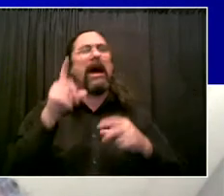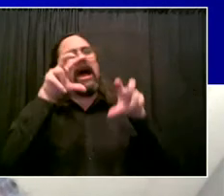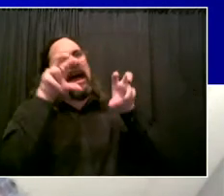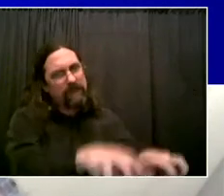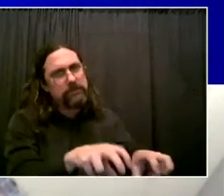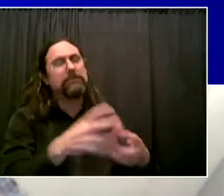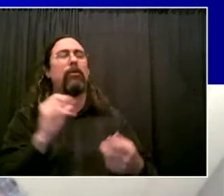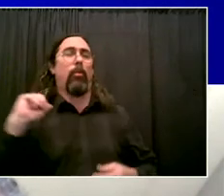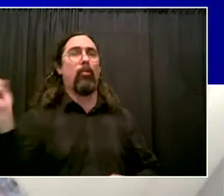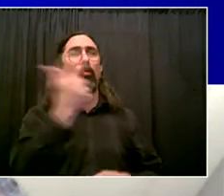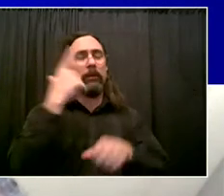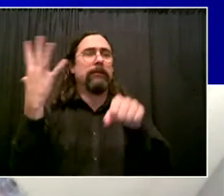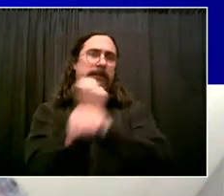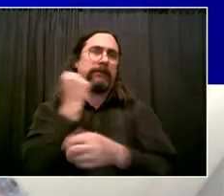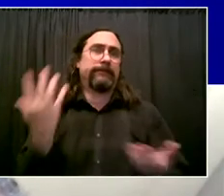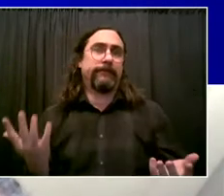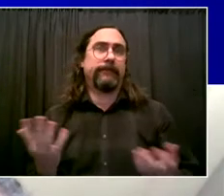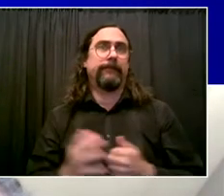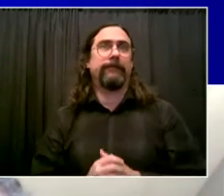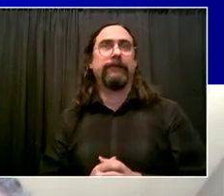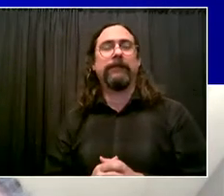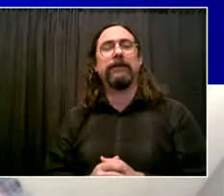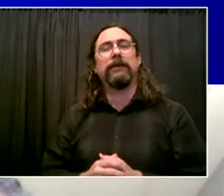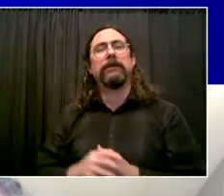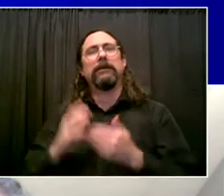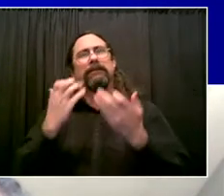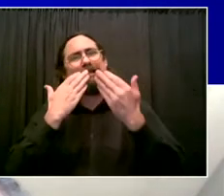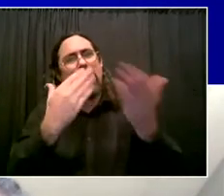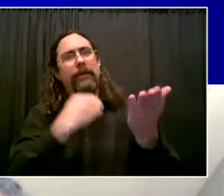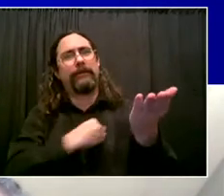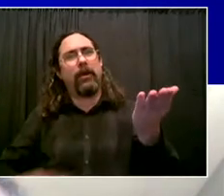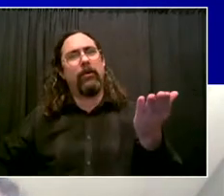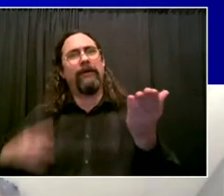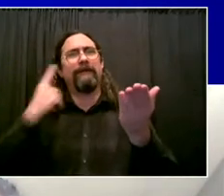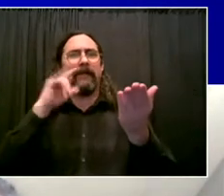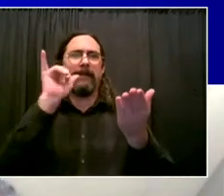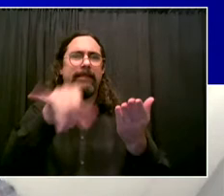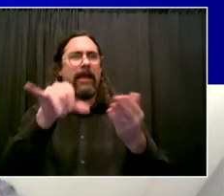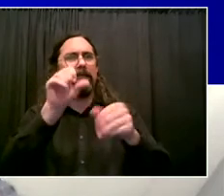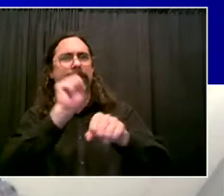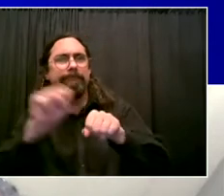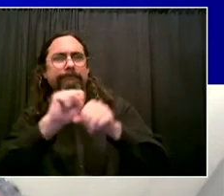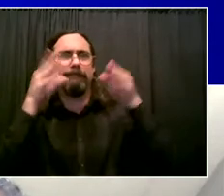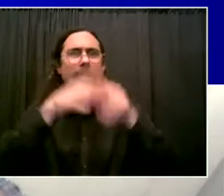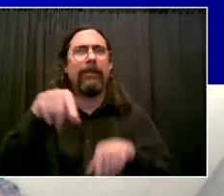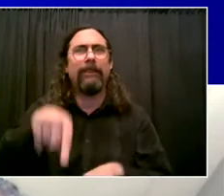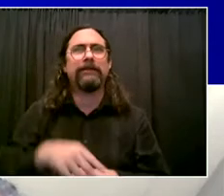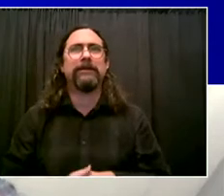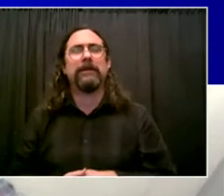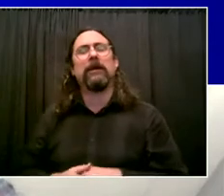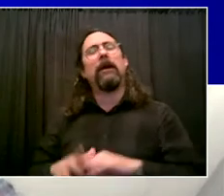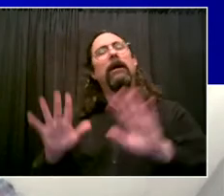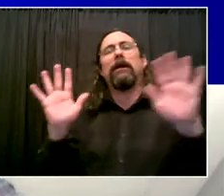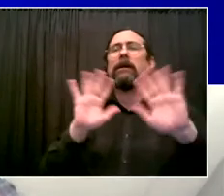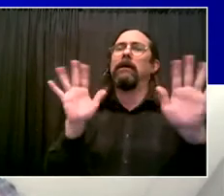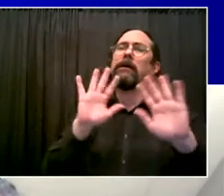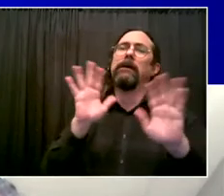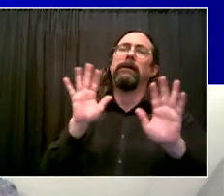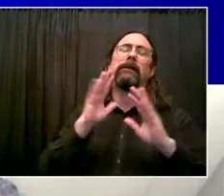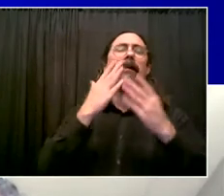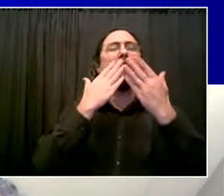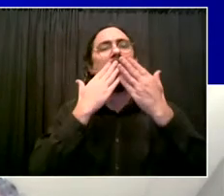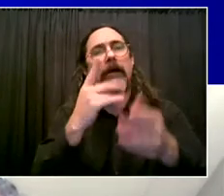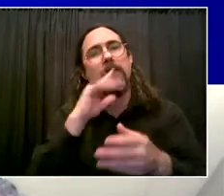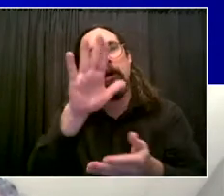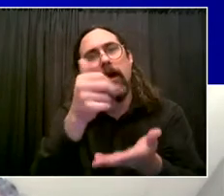Assemblymember. With your help, it can be done, and it will make such a difference. And thank you. We talked about what it means to be a social